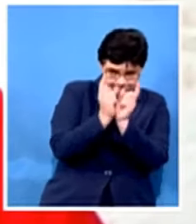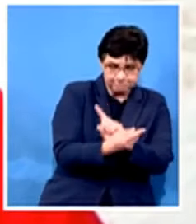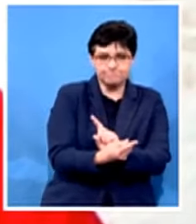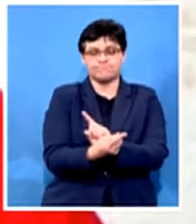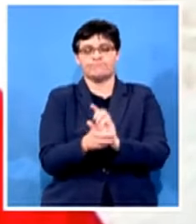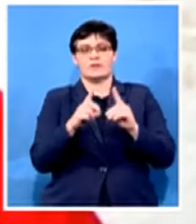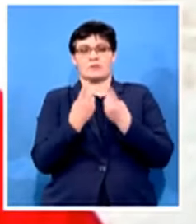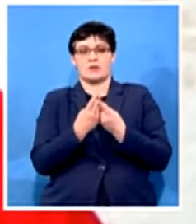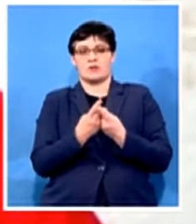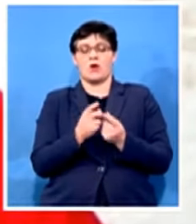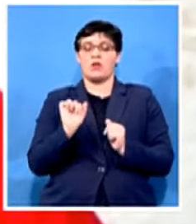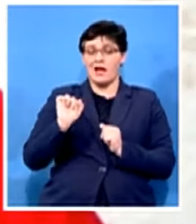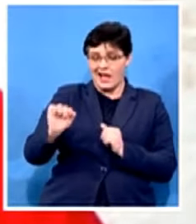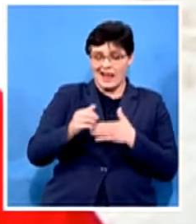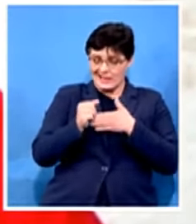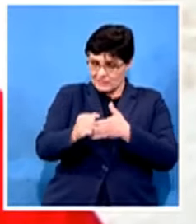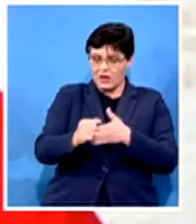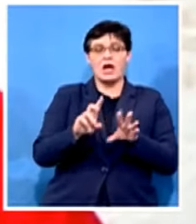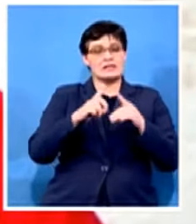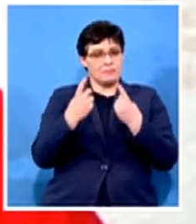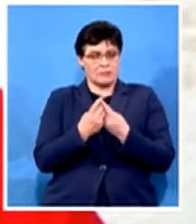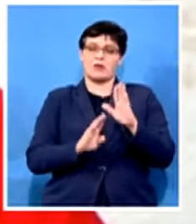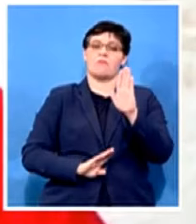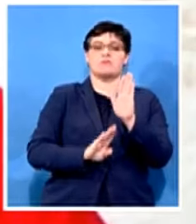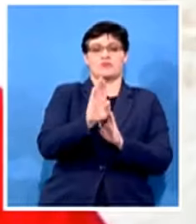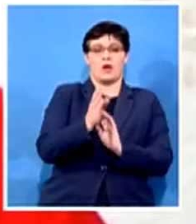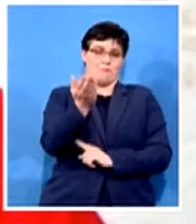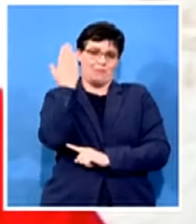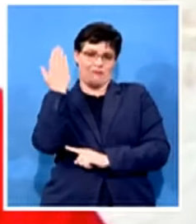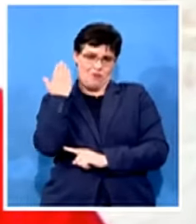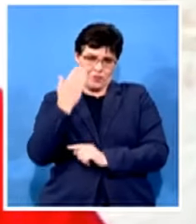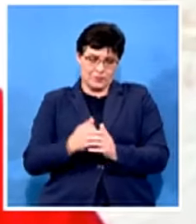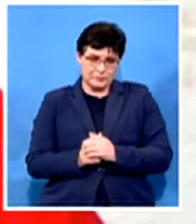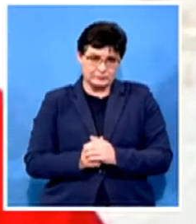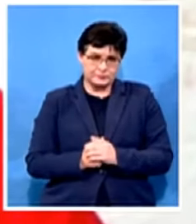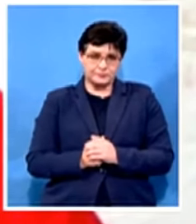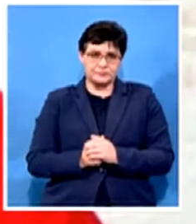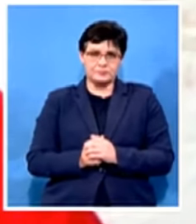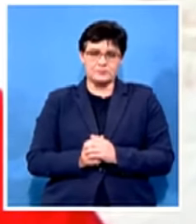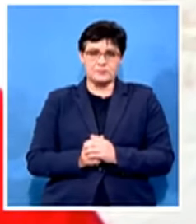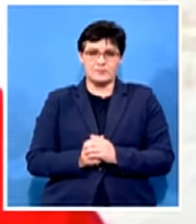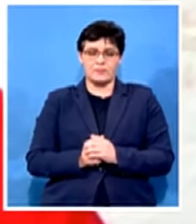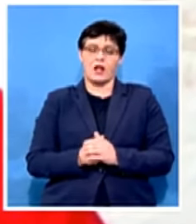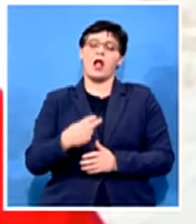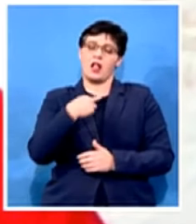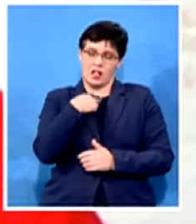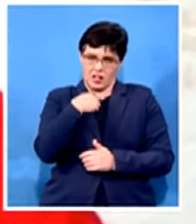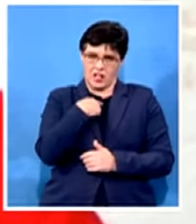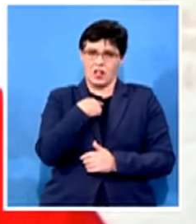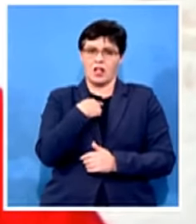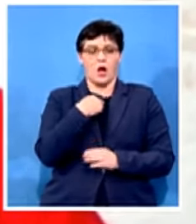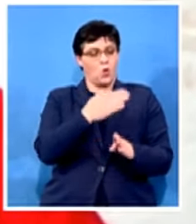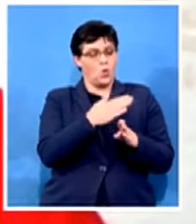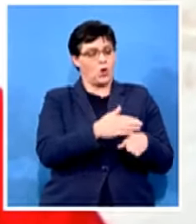was also improving from its previous reputation regrettably having done a good job came the monster called covet 19